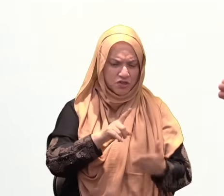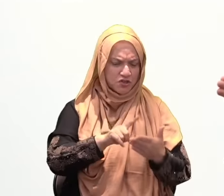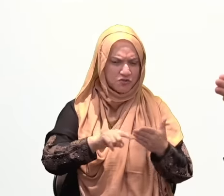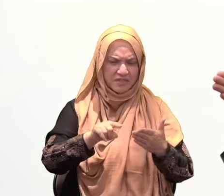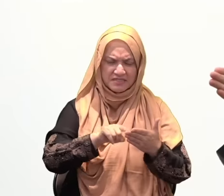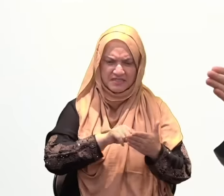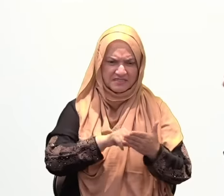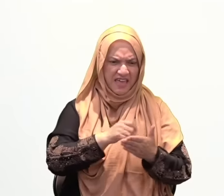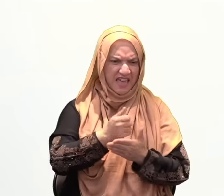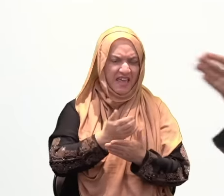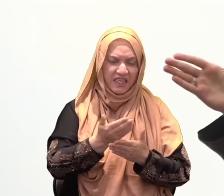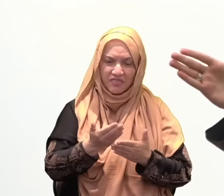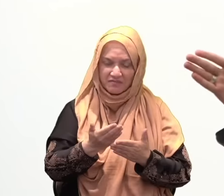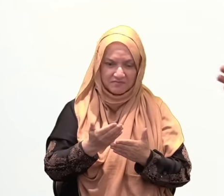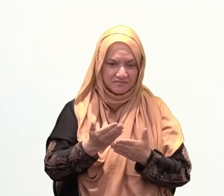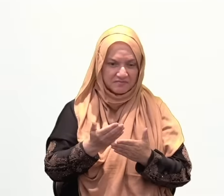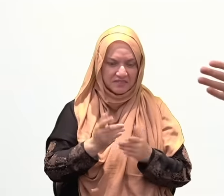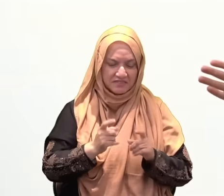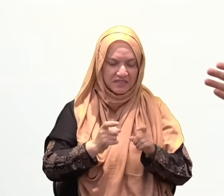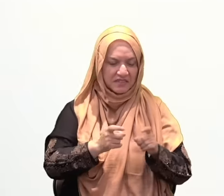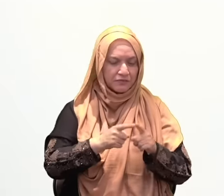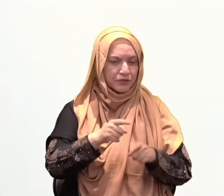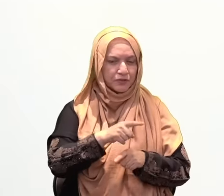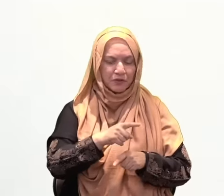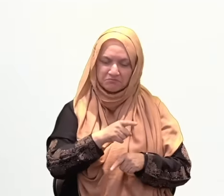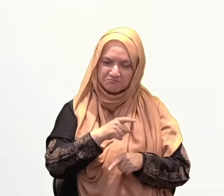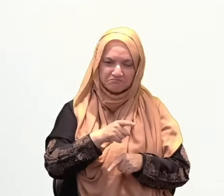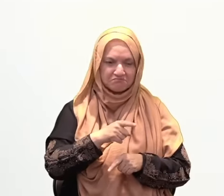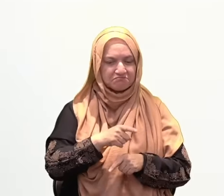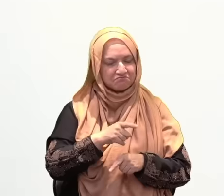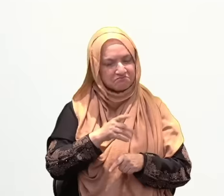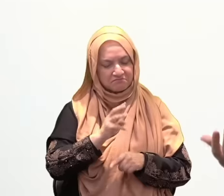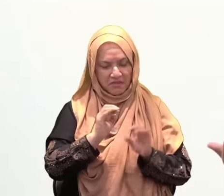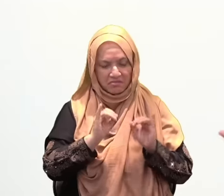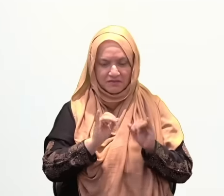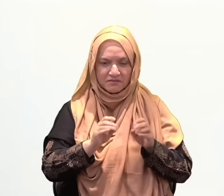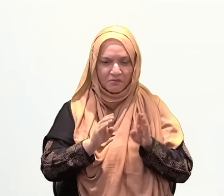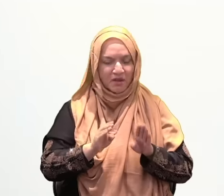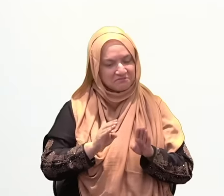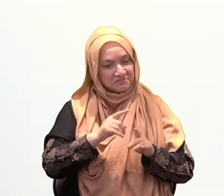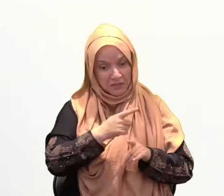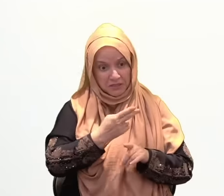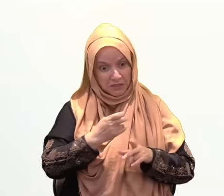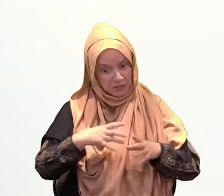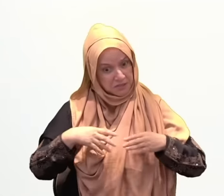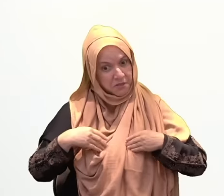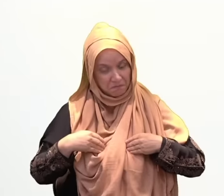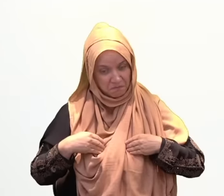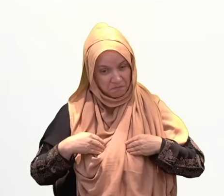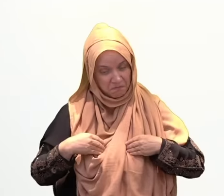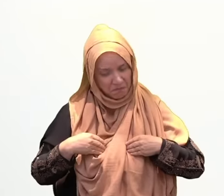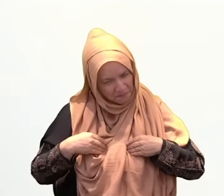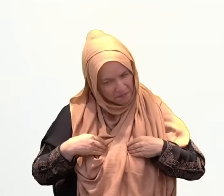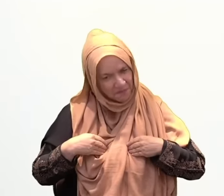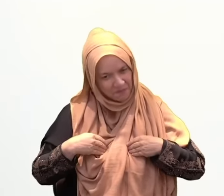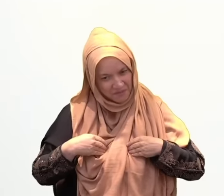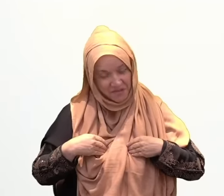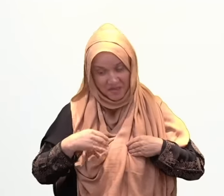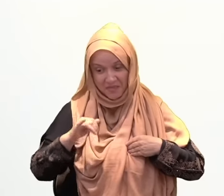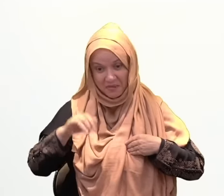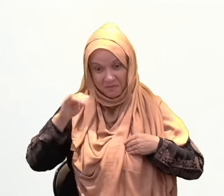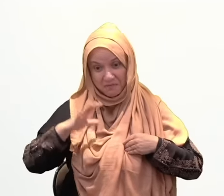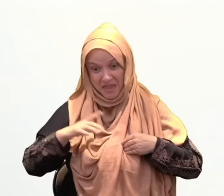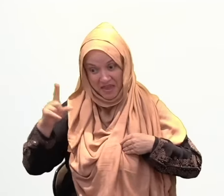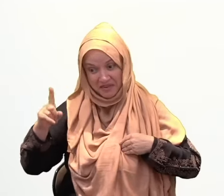Sallallahu alayhi wa sallam. Power, prestige, and think about our own lives. If you've gone through hard times and good times, you get a little bit more selective with your